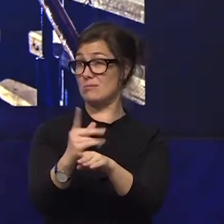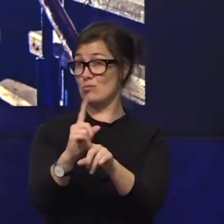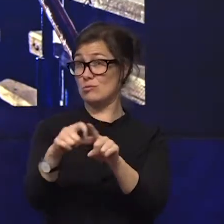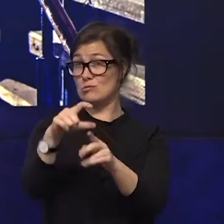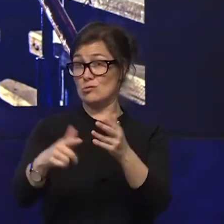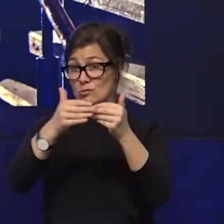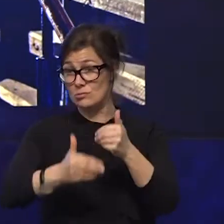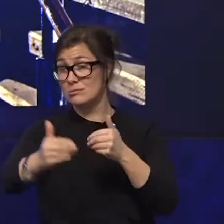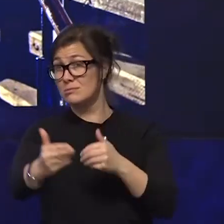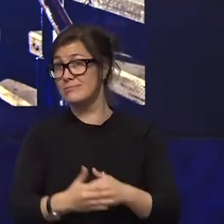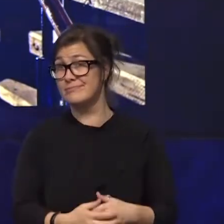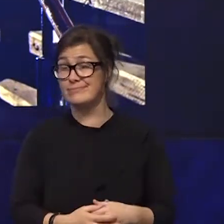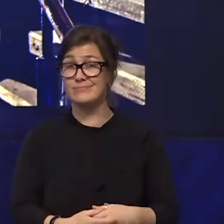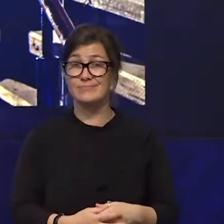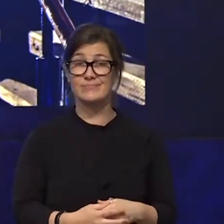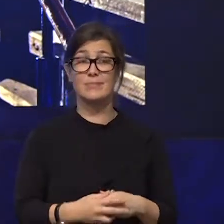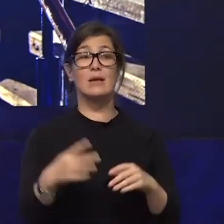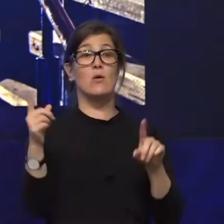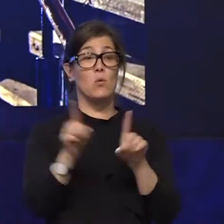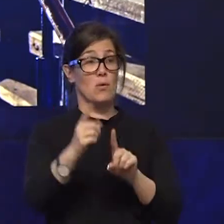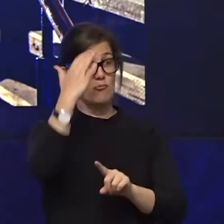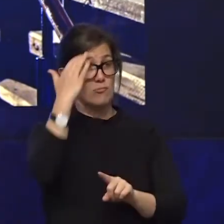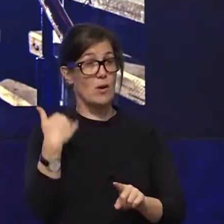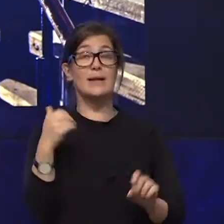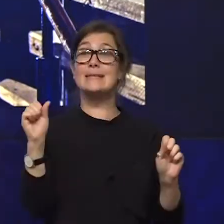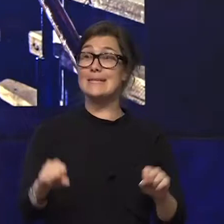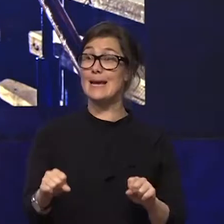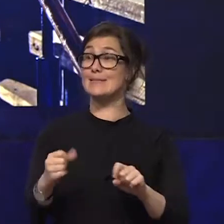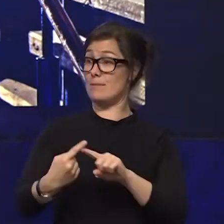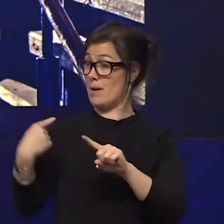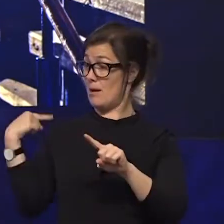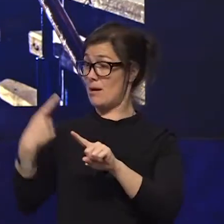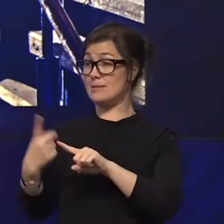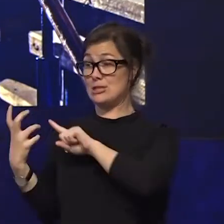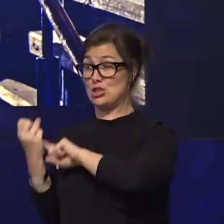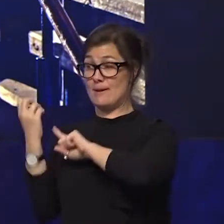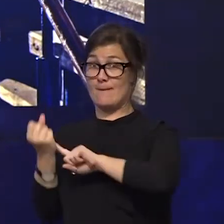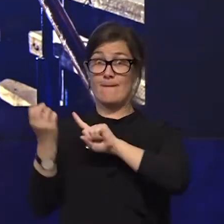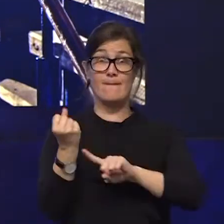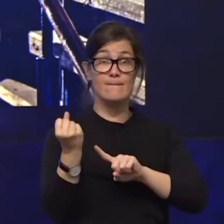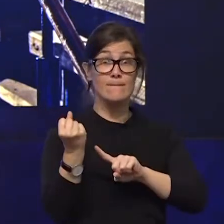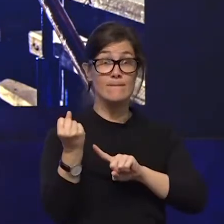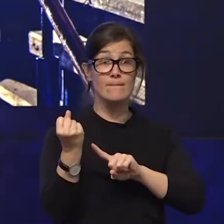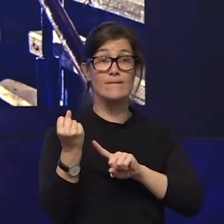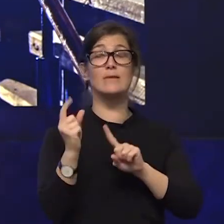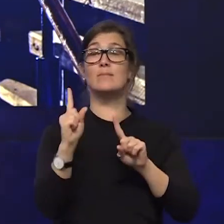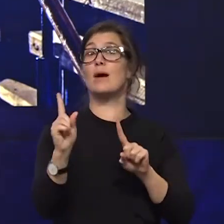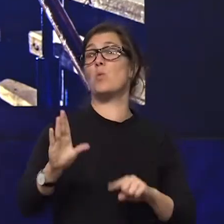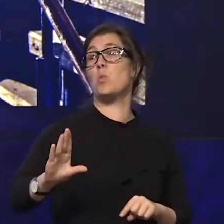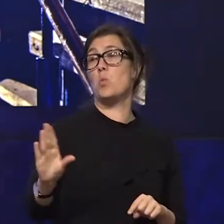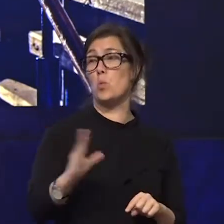reminders that in fact whilst we have achieved significant results we all